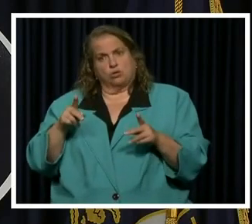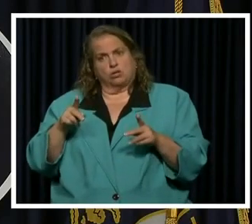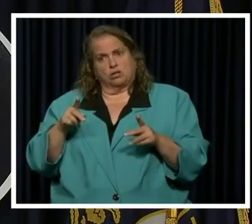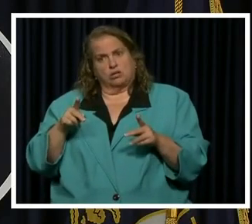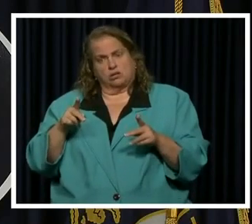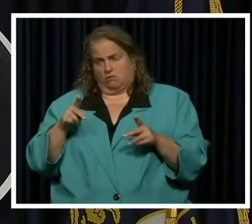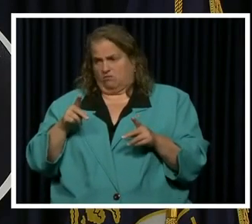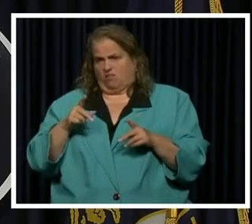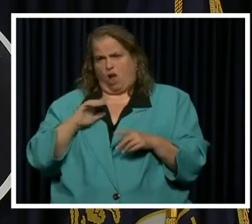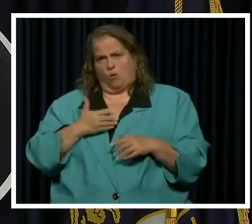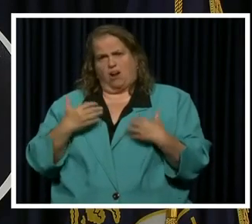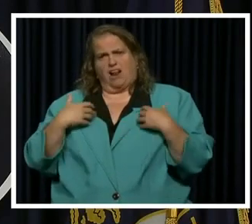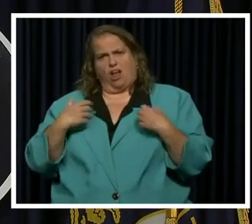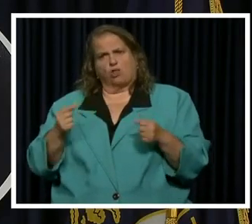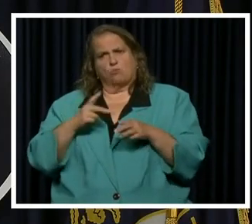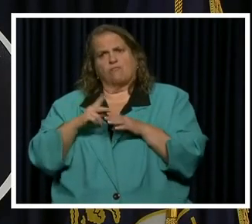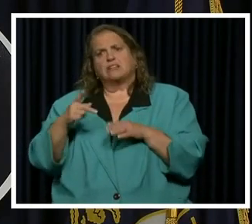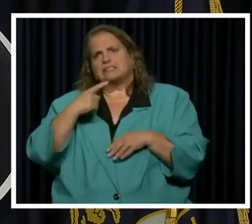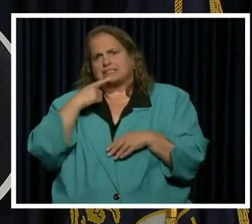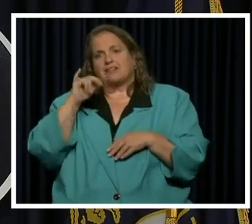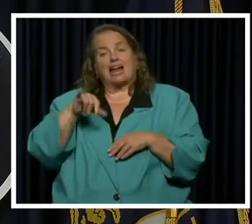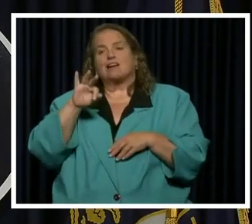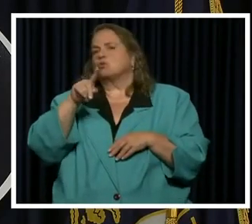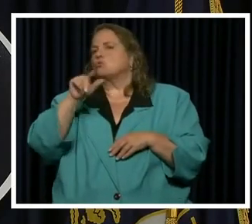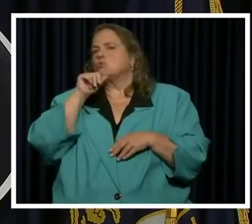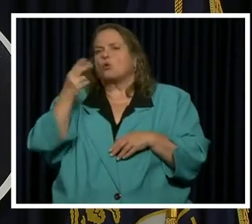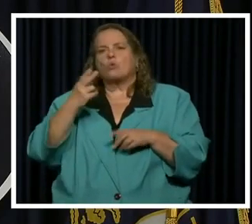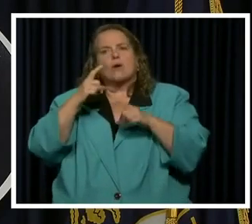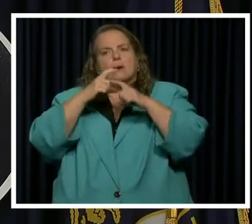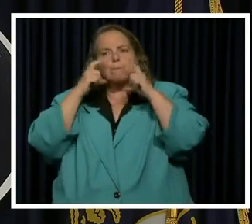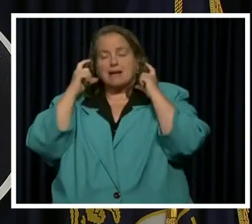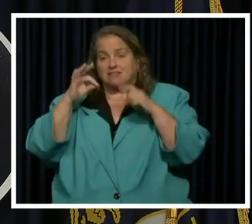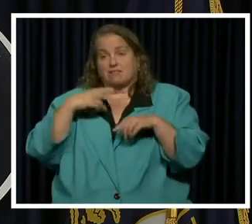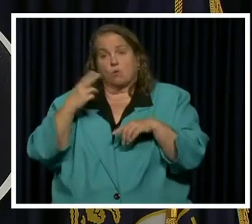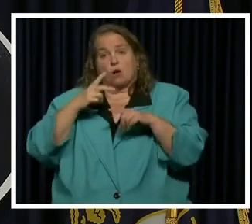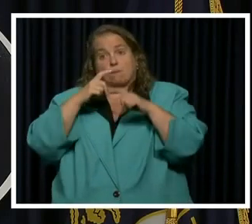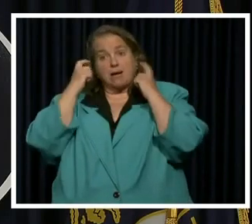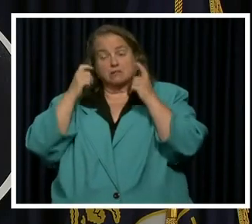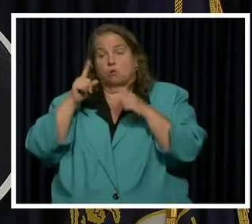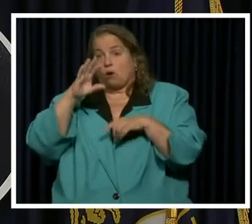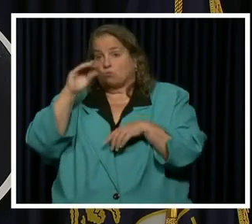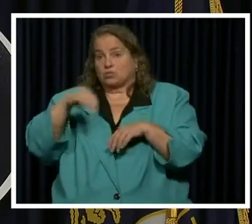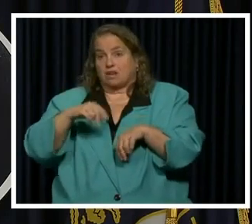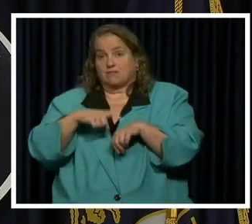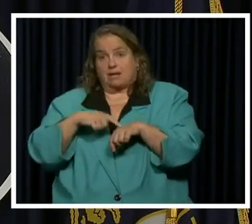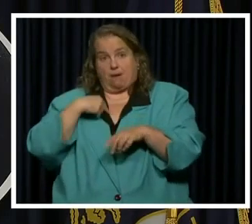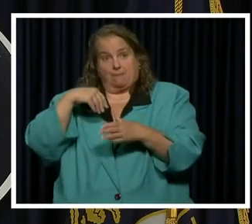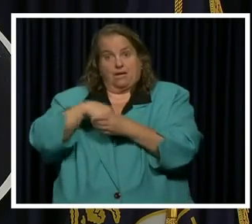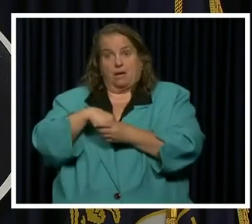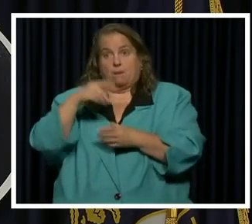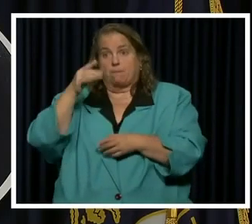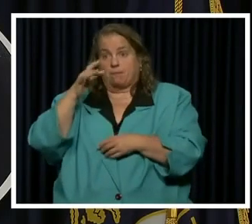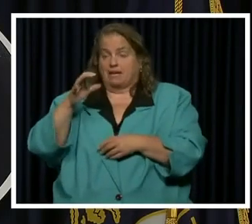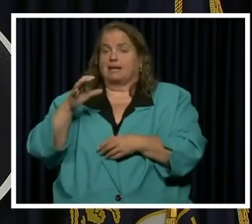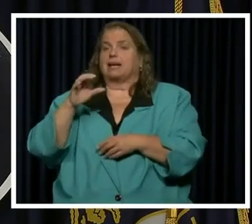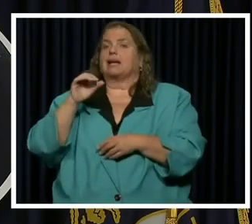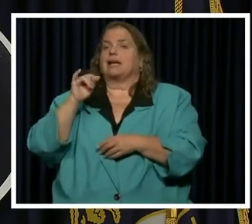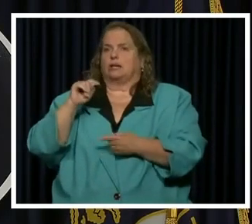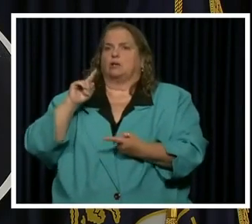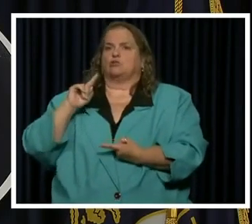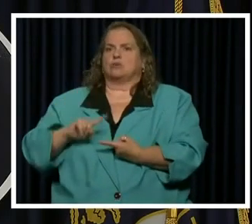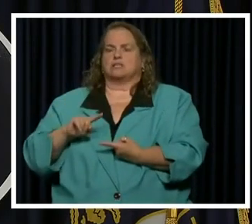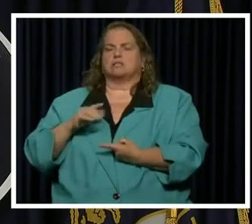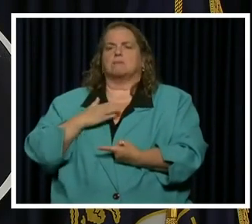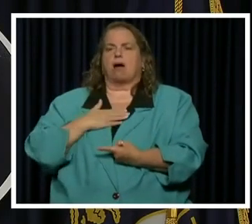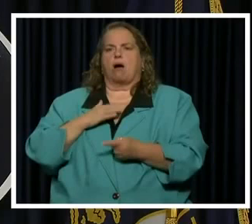of having this and spreading this if you don't wear this. Well, if I wear this 100% of the time when I'm in public, it certainly decreases my chance that I'm that